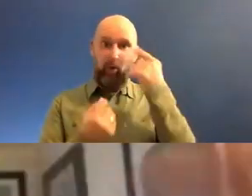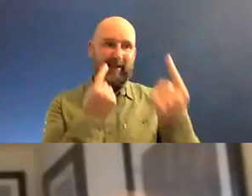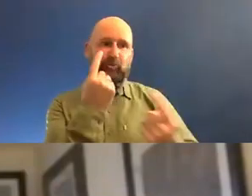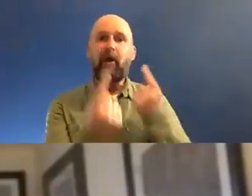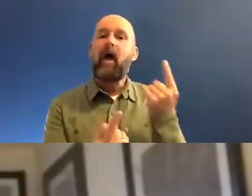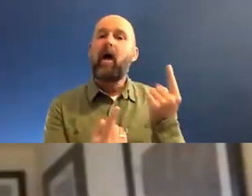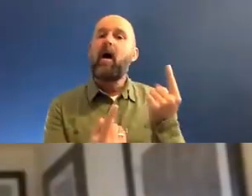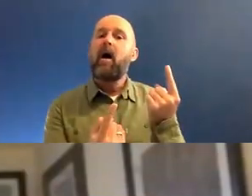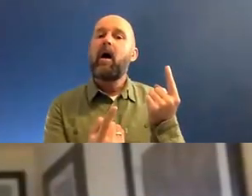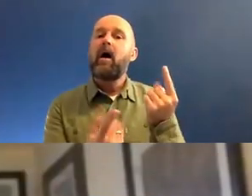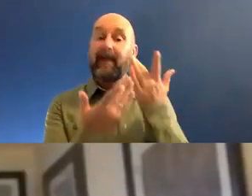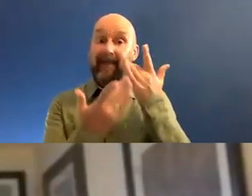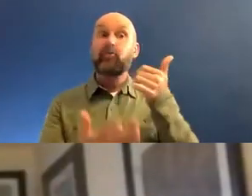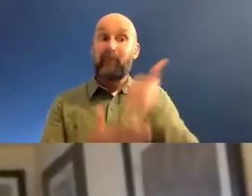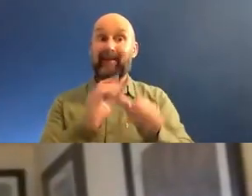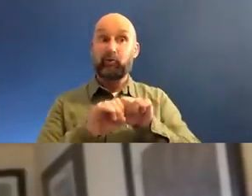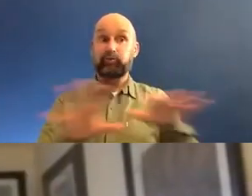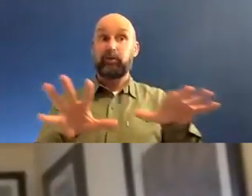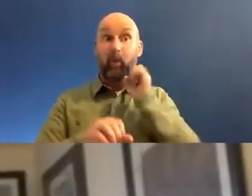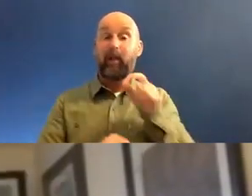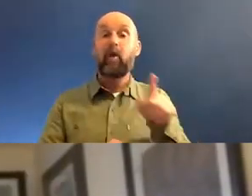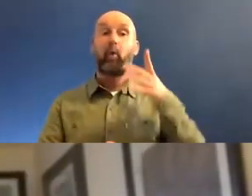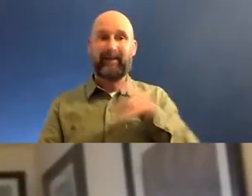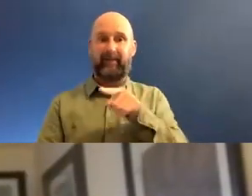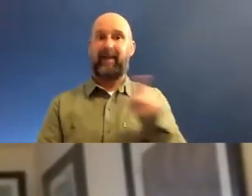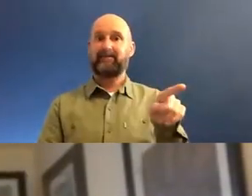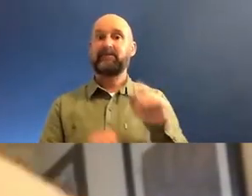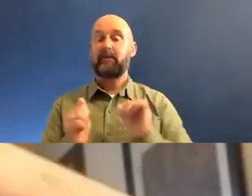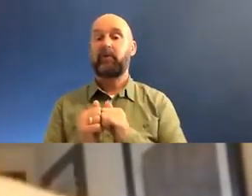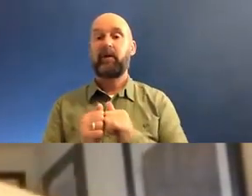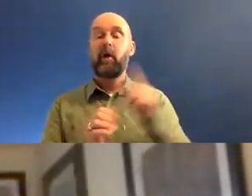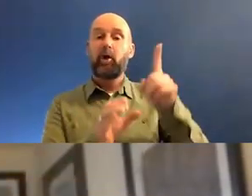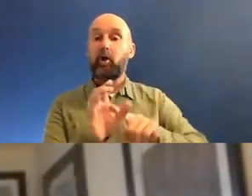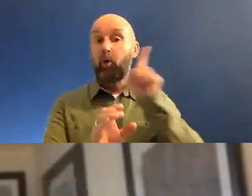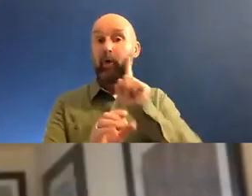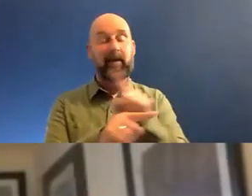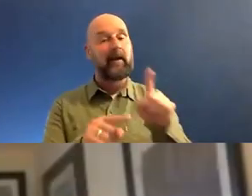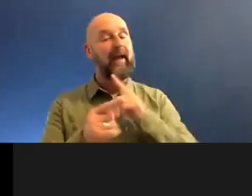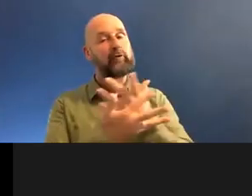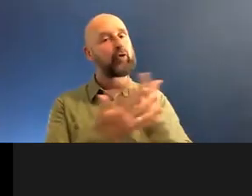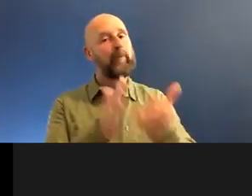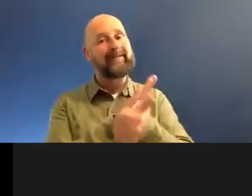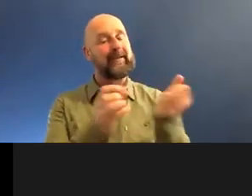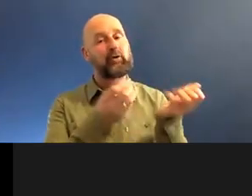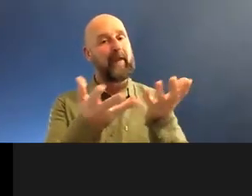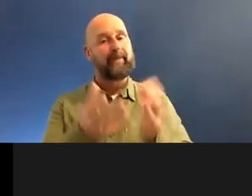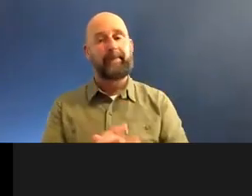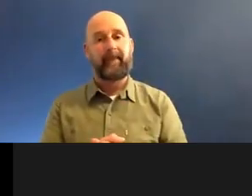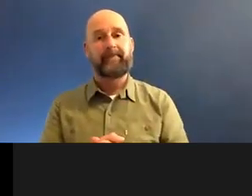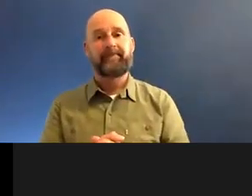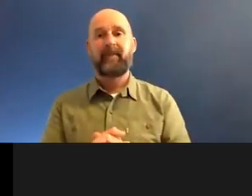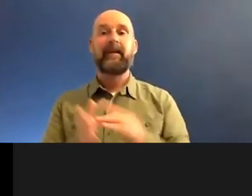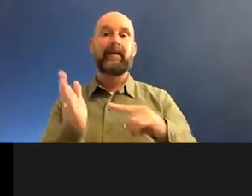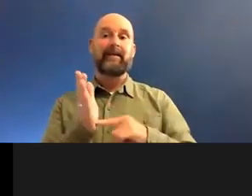to kind of explode on the scene. I pray because we read that because, you know, the young women have so much to give. Yeah. Actually, Samir, just to quickly